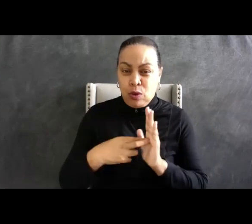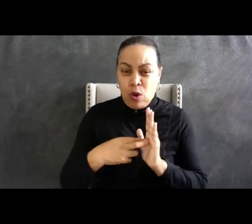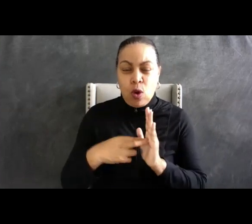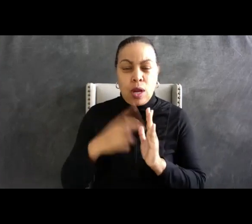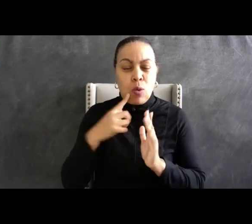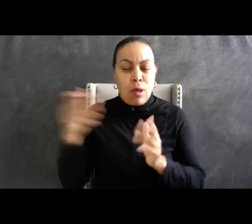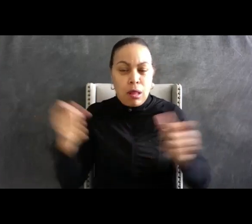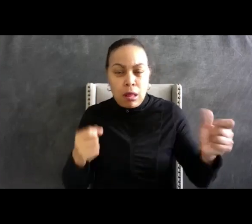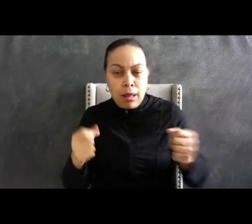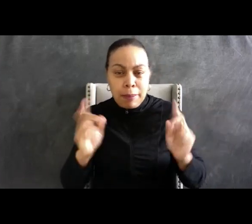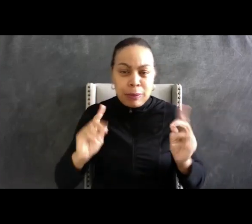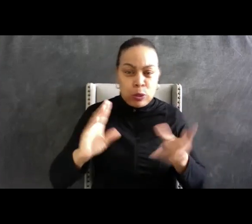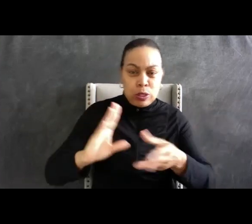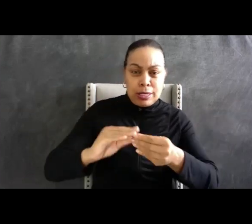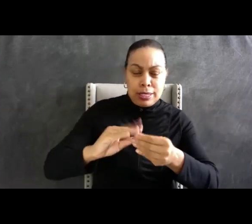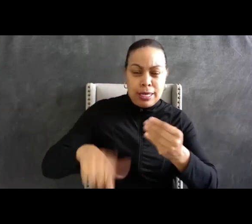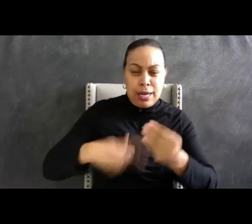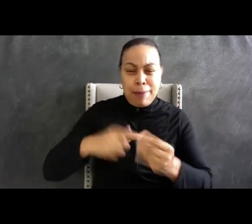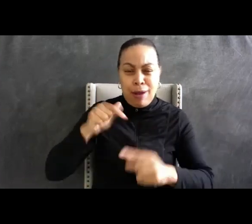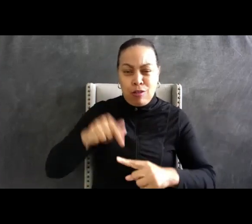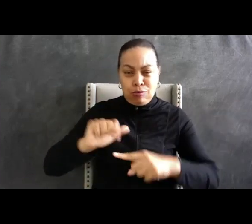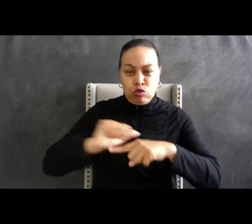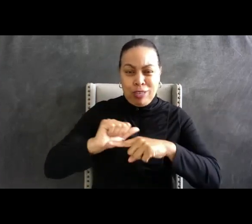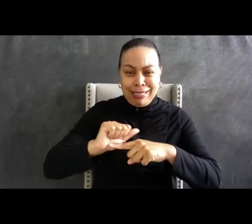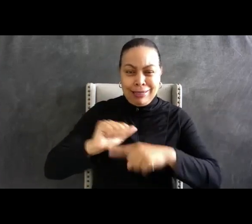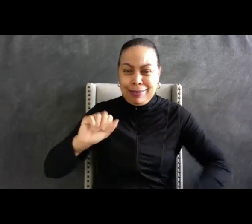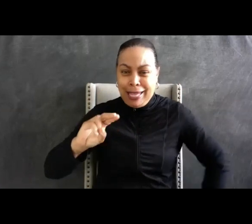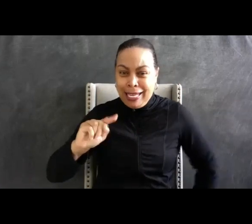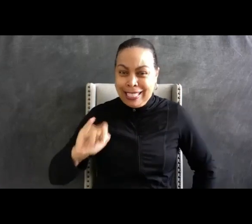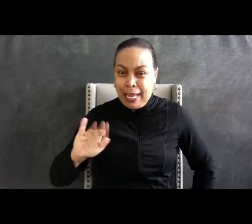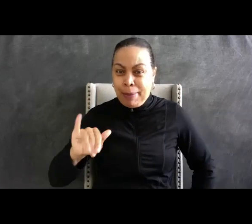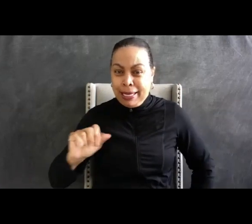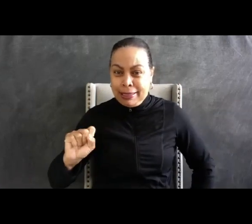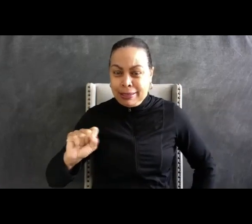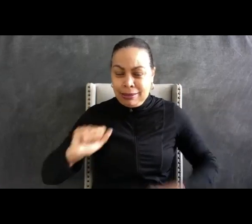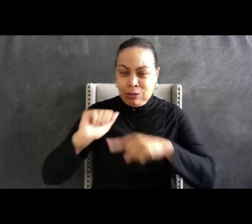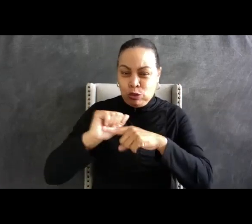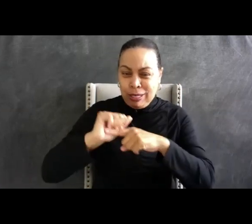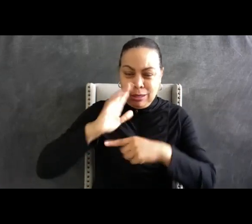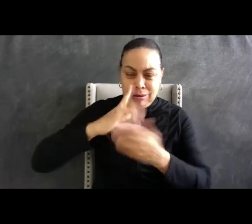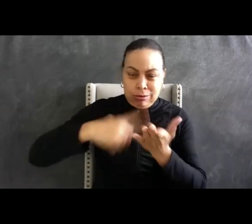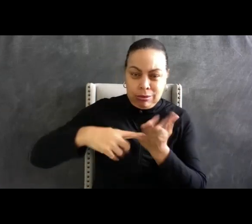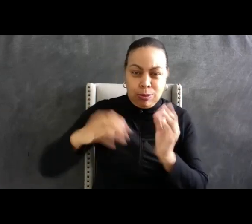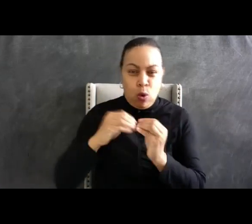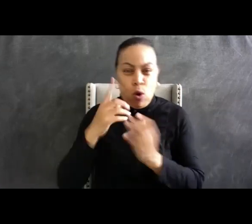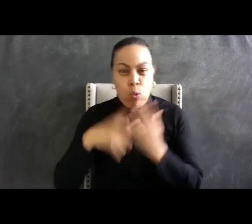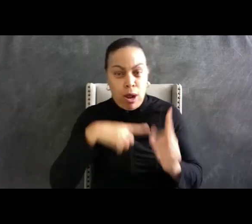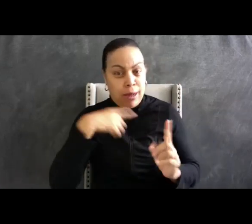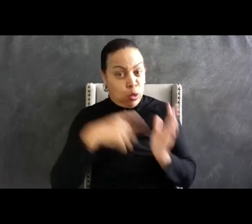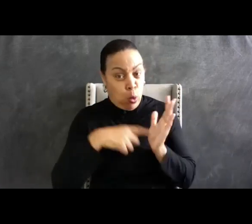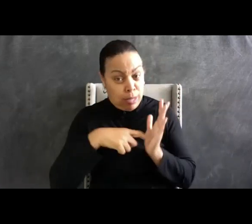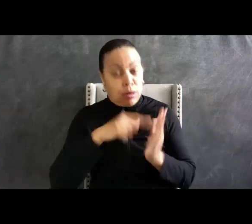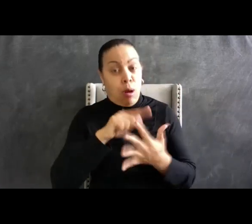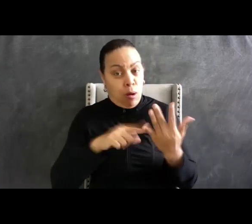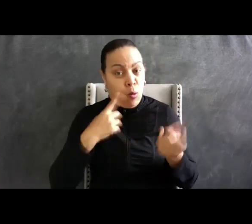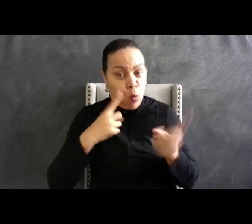leaders on anti-bias training from around the country to discuss what is working and what needs improvement.